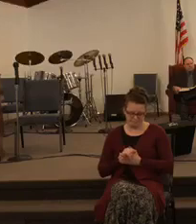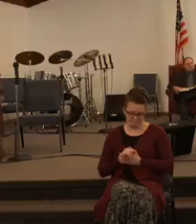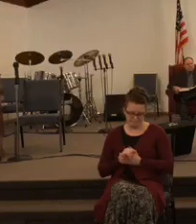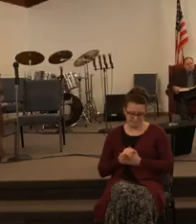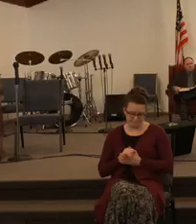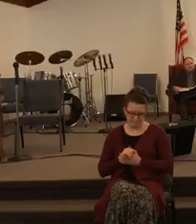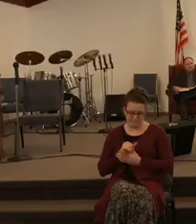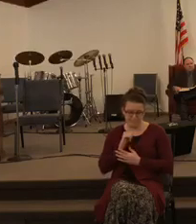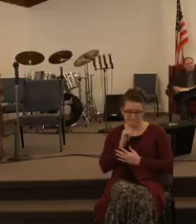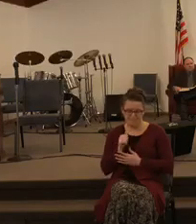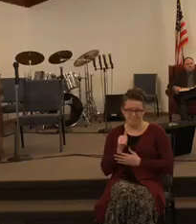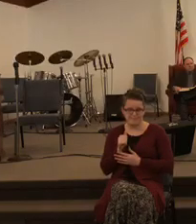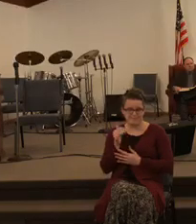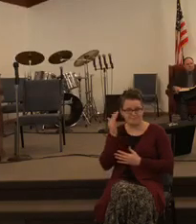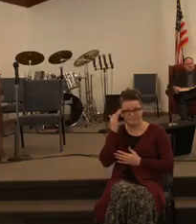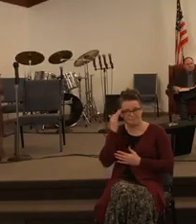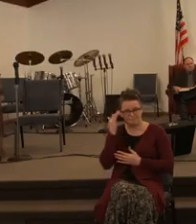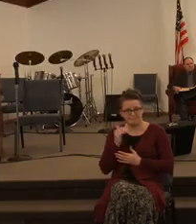didn't know